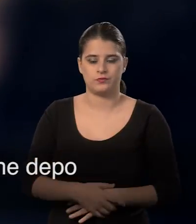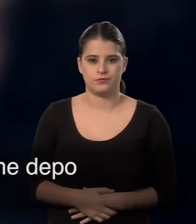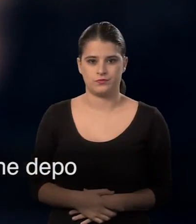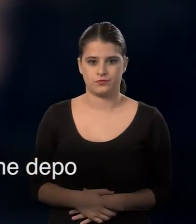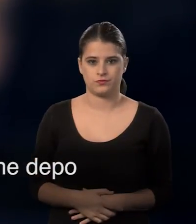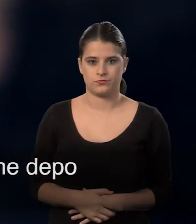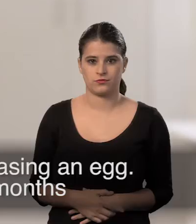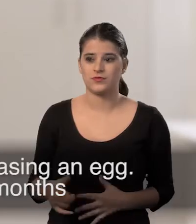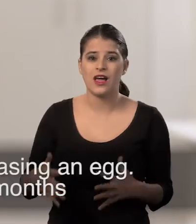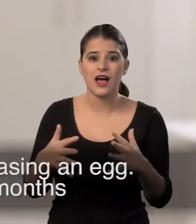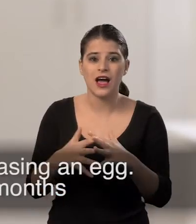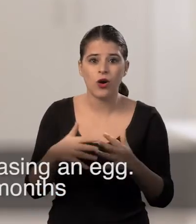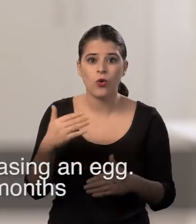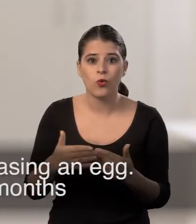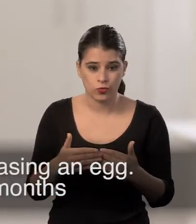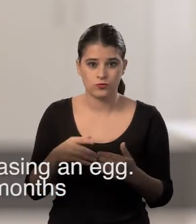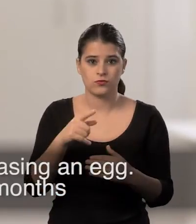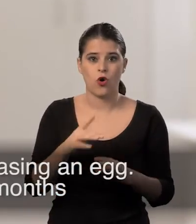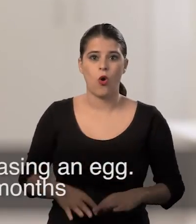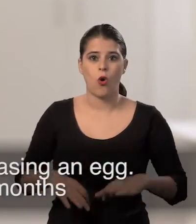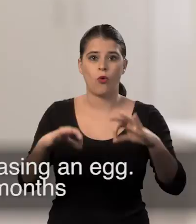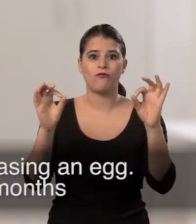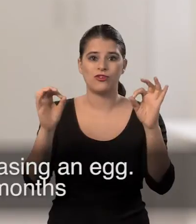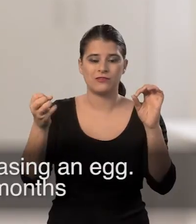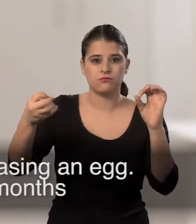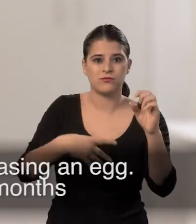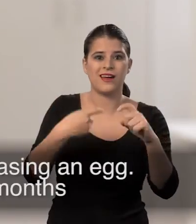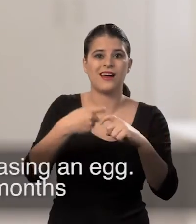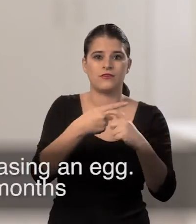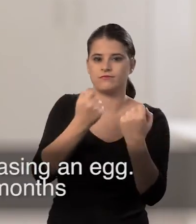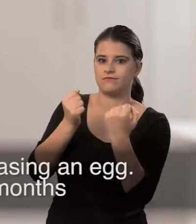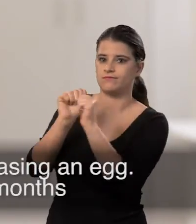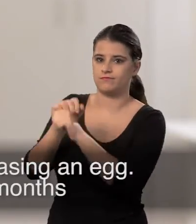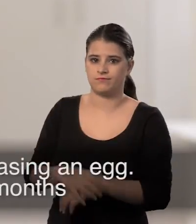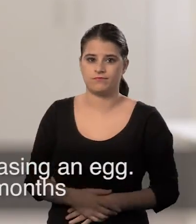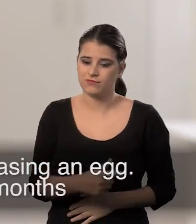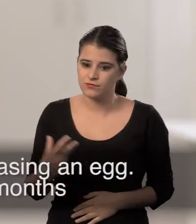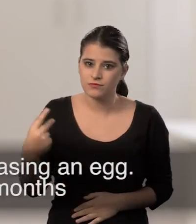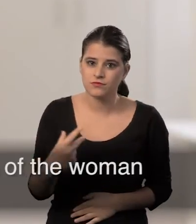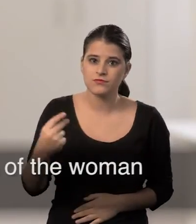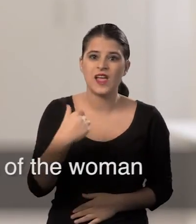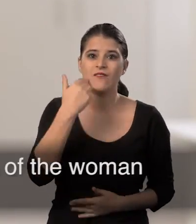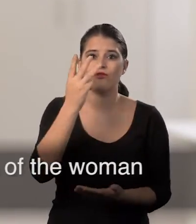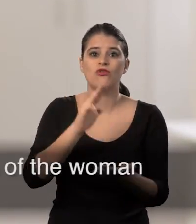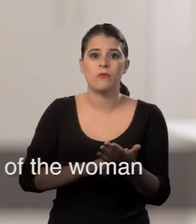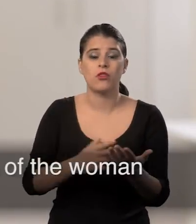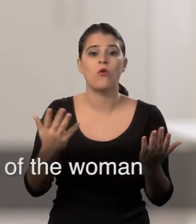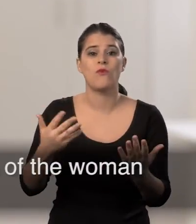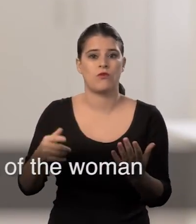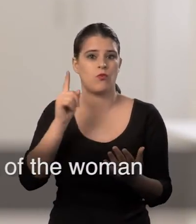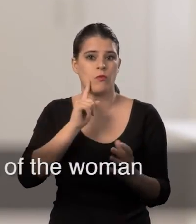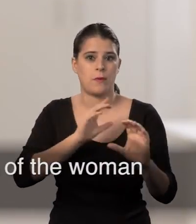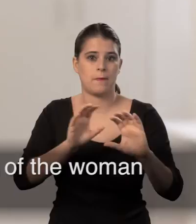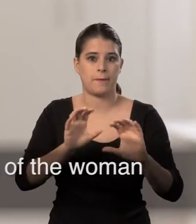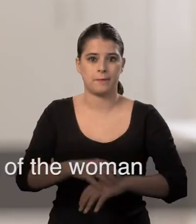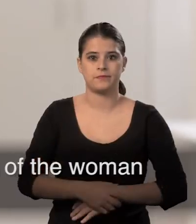the depo. It works by preventing the ovary releasing an egg. It must be given every three months and it's given into the